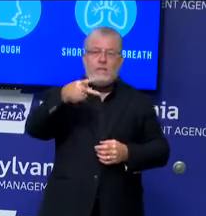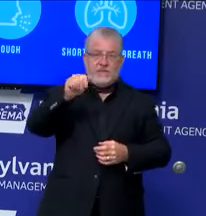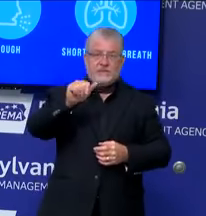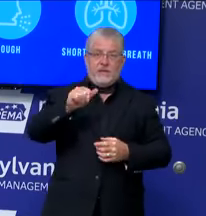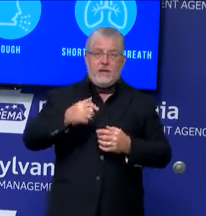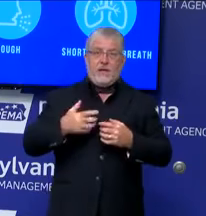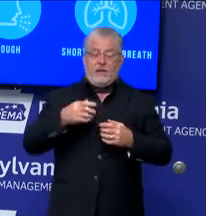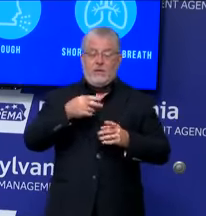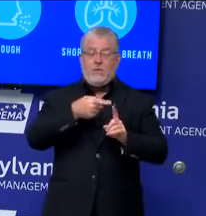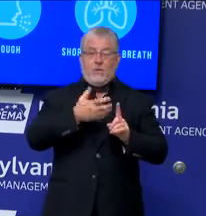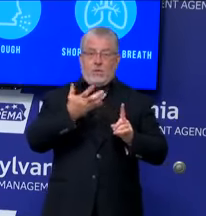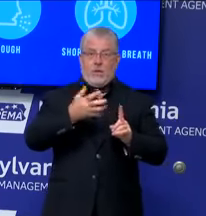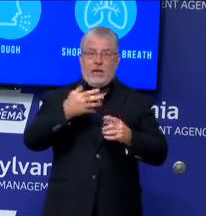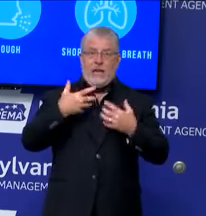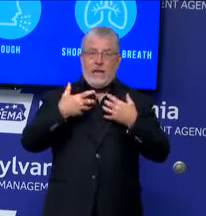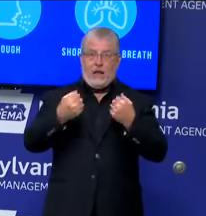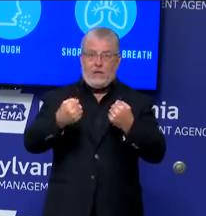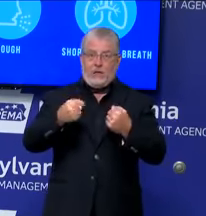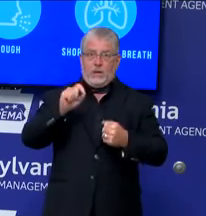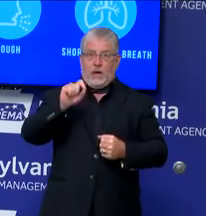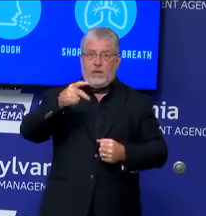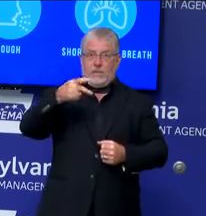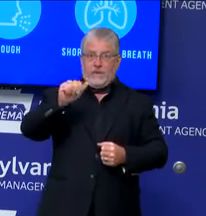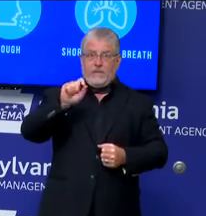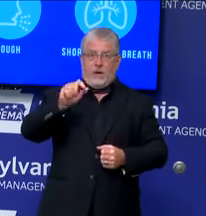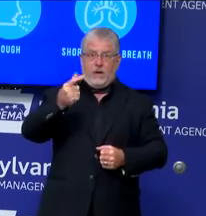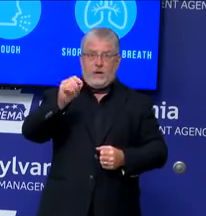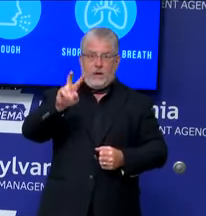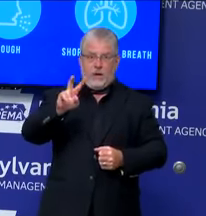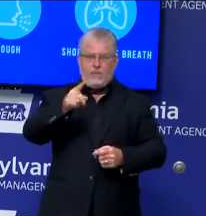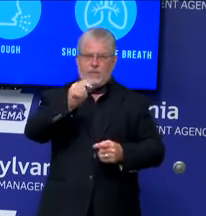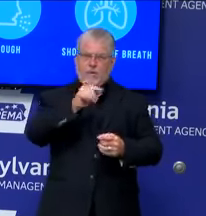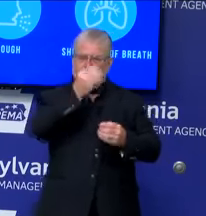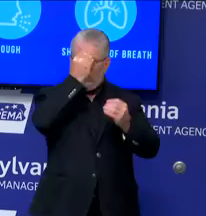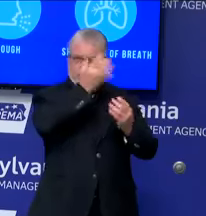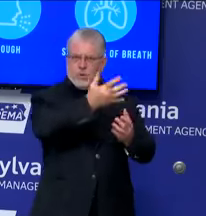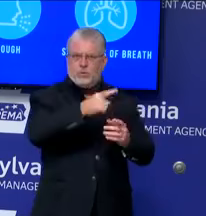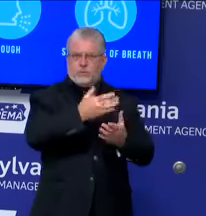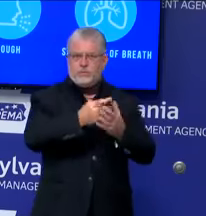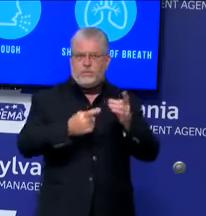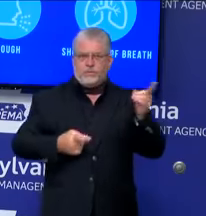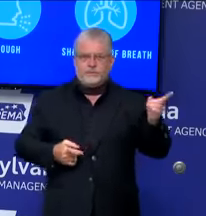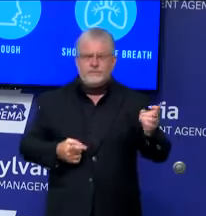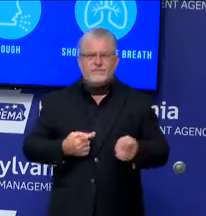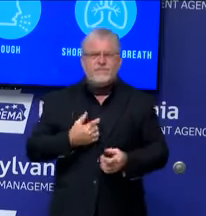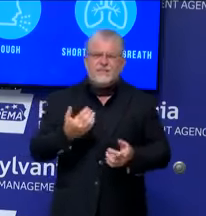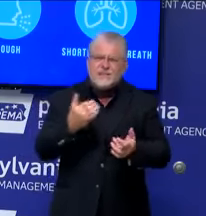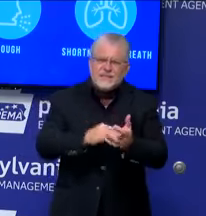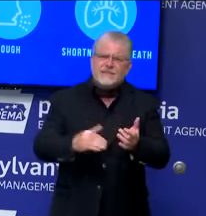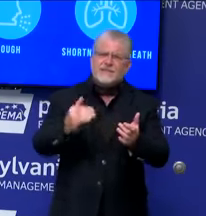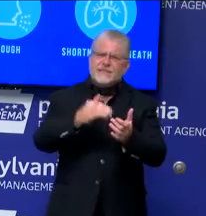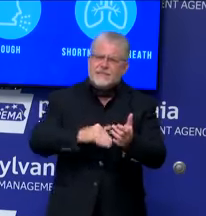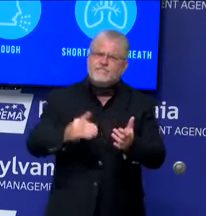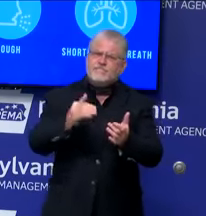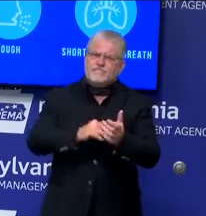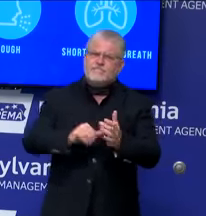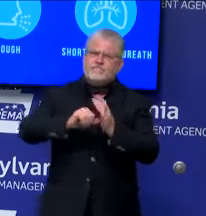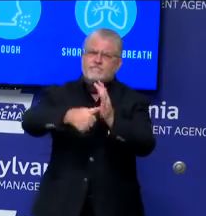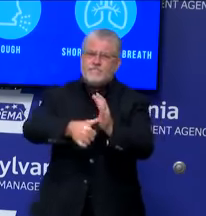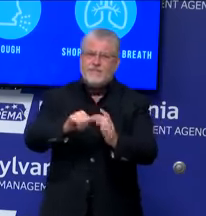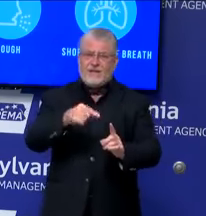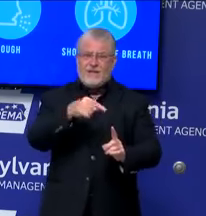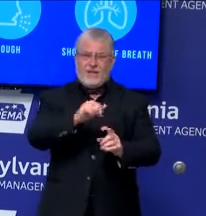numerous times, the prevalence of COVID-19 in our nursing homes is directly related to the prevalence of COVID-19 in the